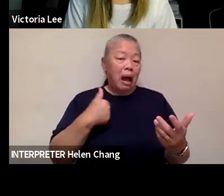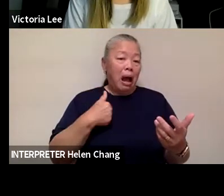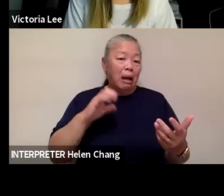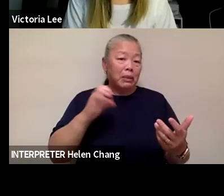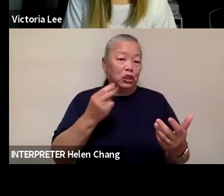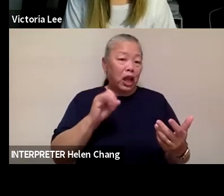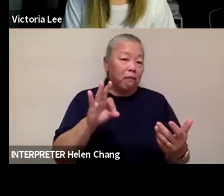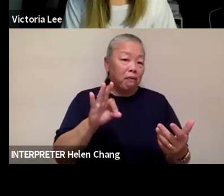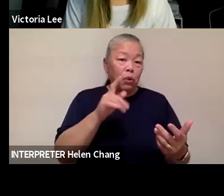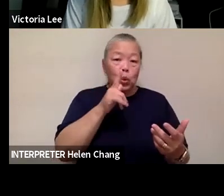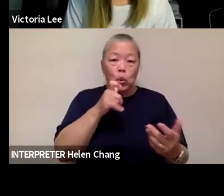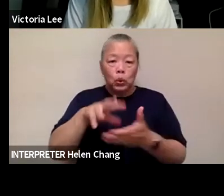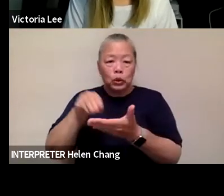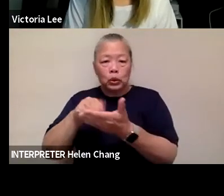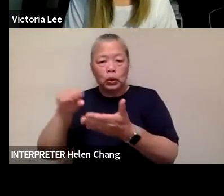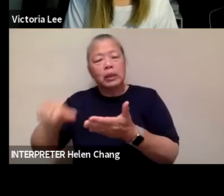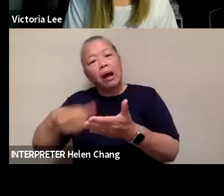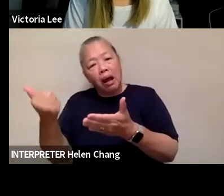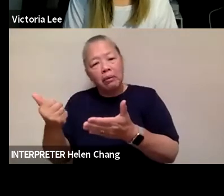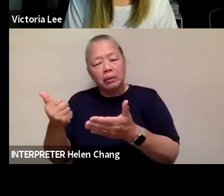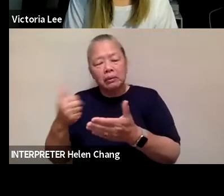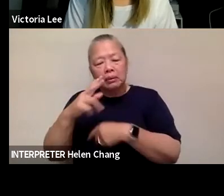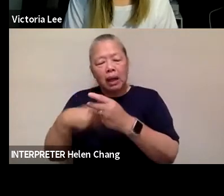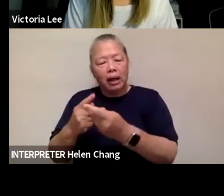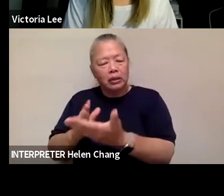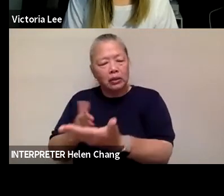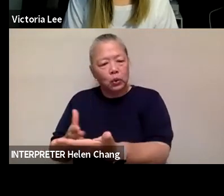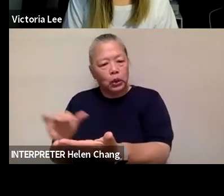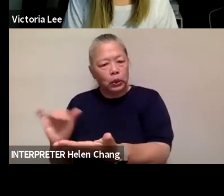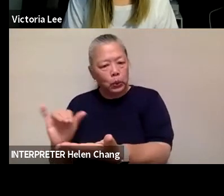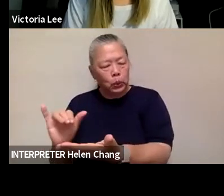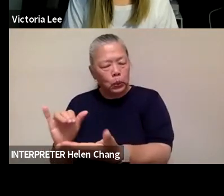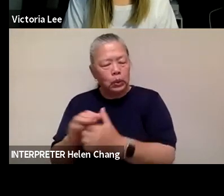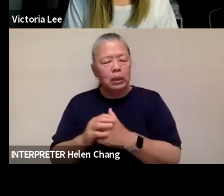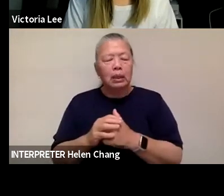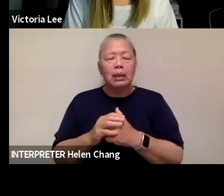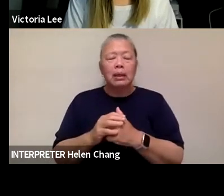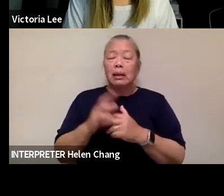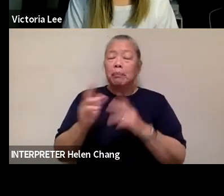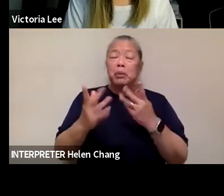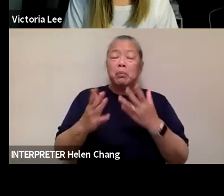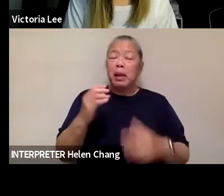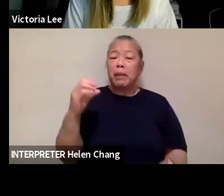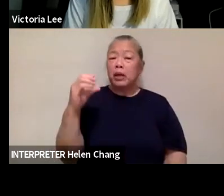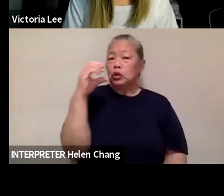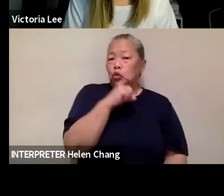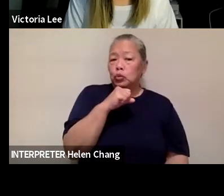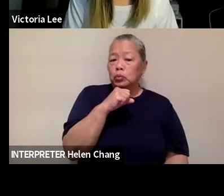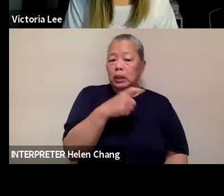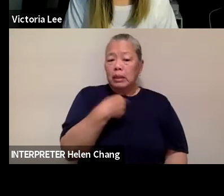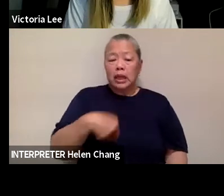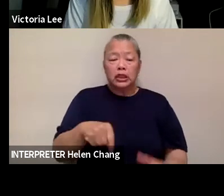I think having maybe an assumption that Chinese cooking is fast and easy,